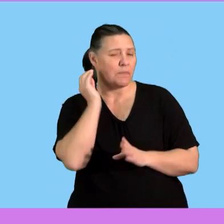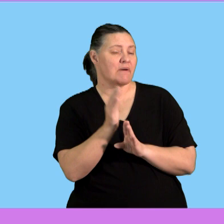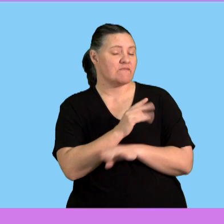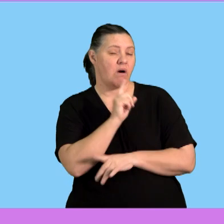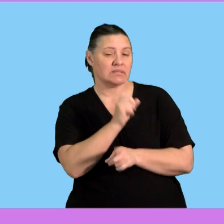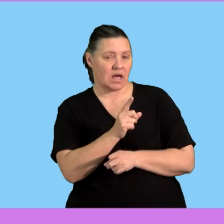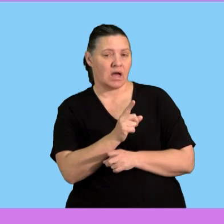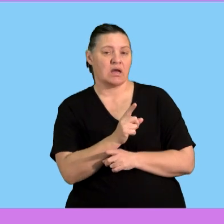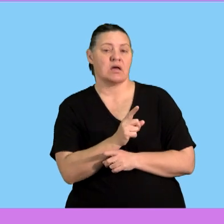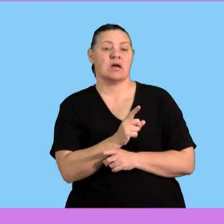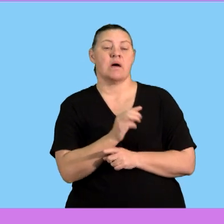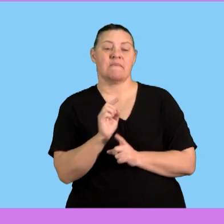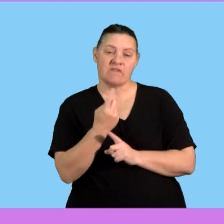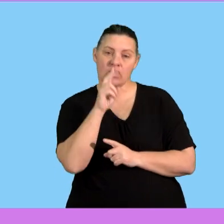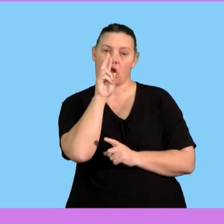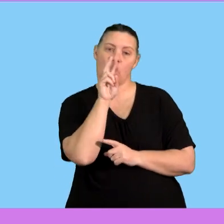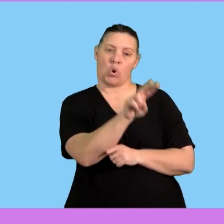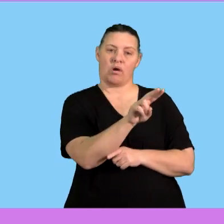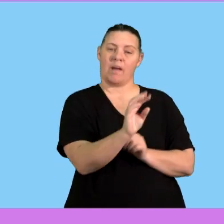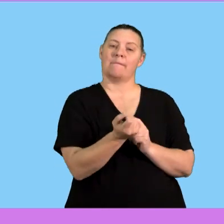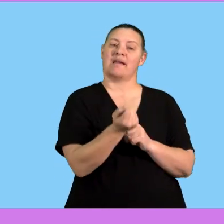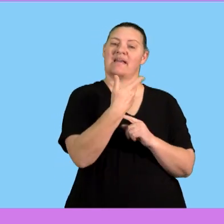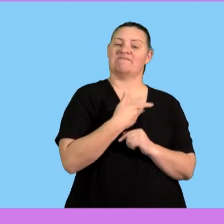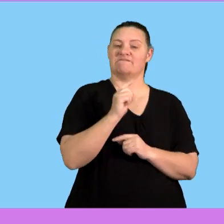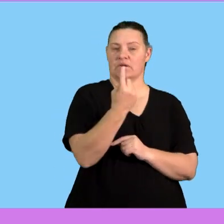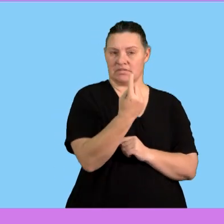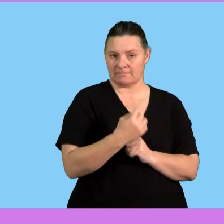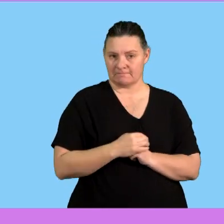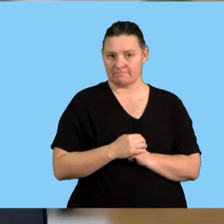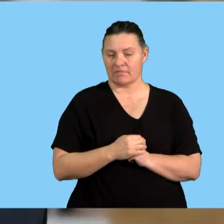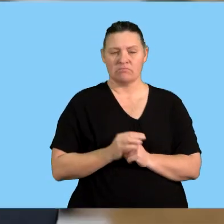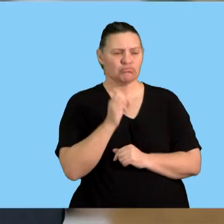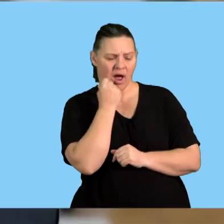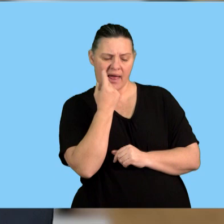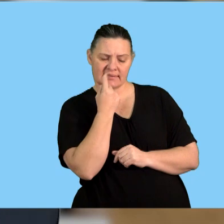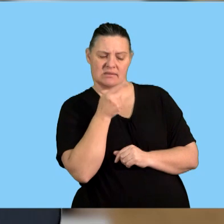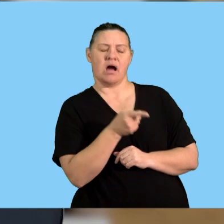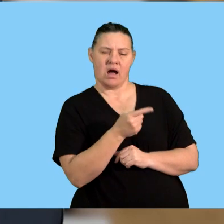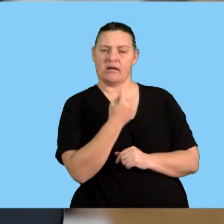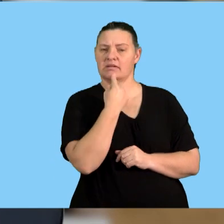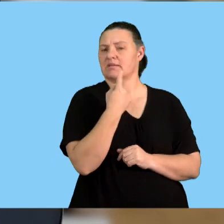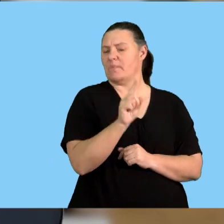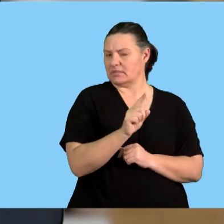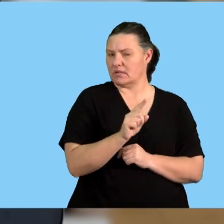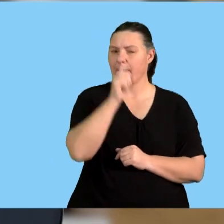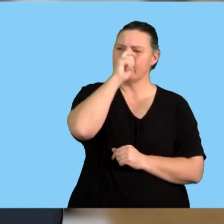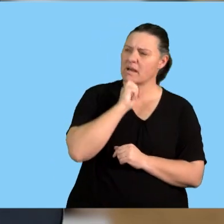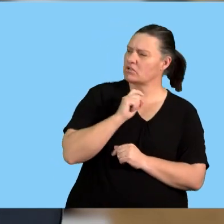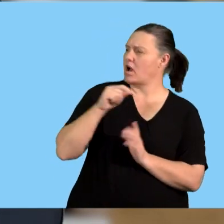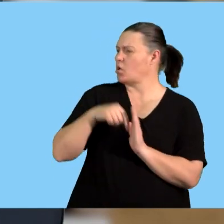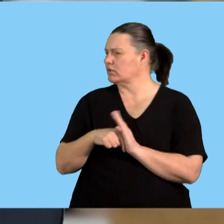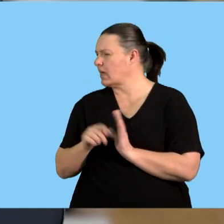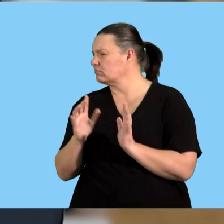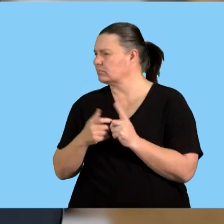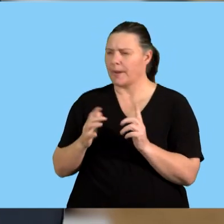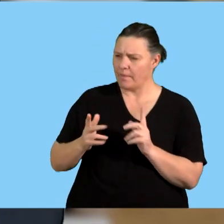before I've answered attempted the questions I've looked at what was presented to me first trying to make sense of the diagram the picture